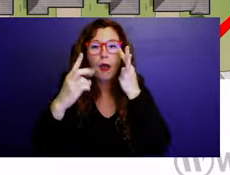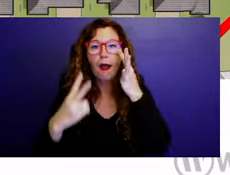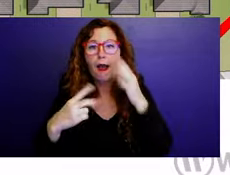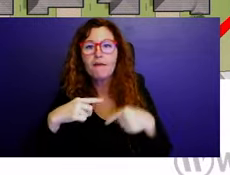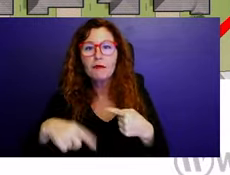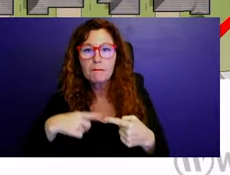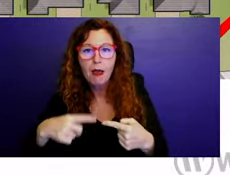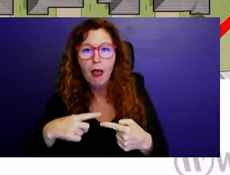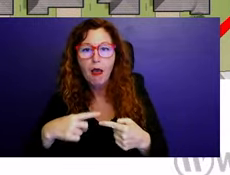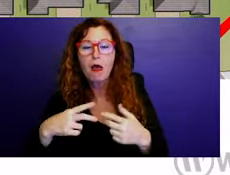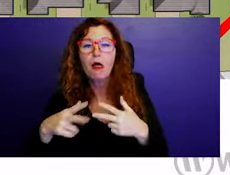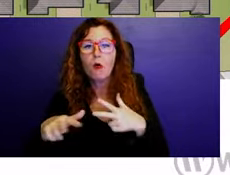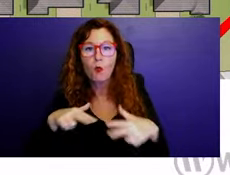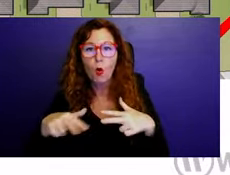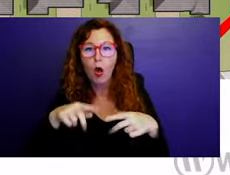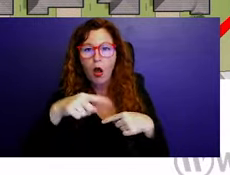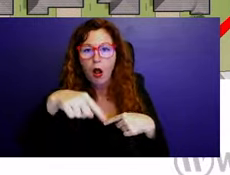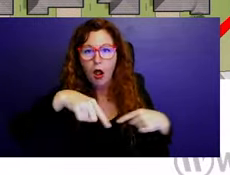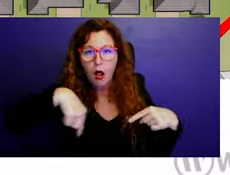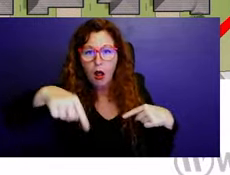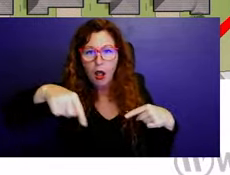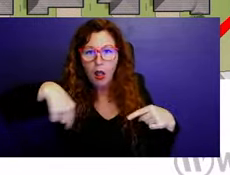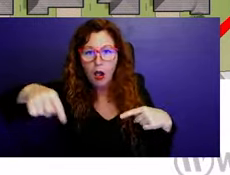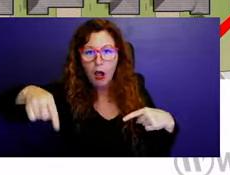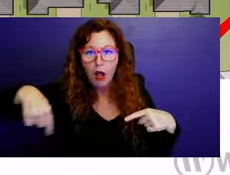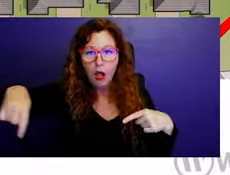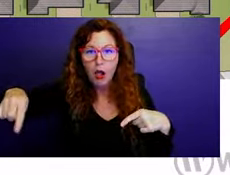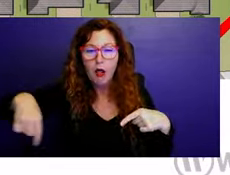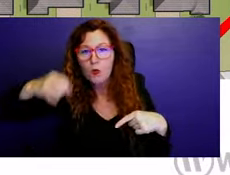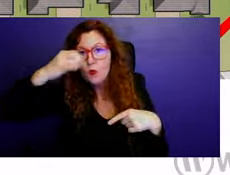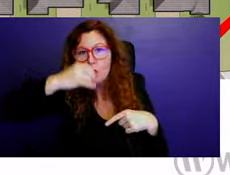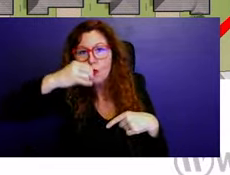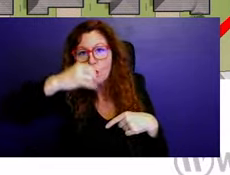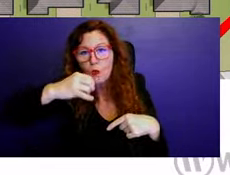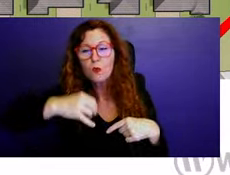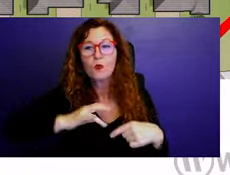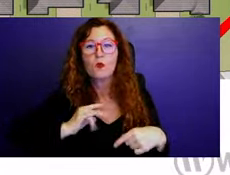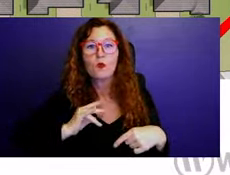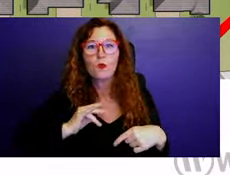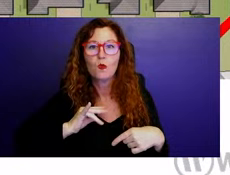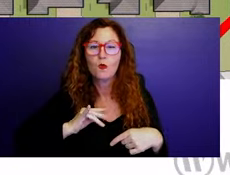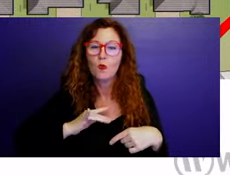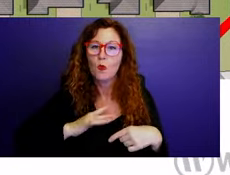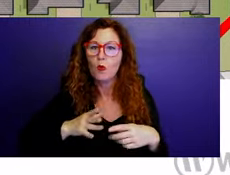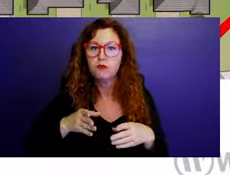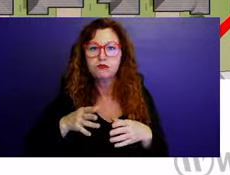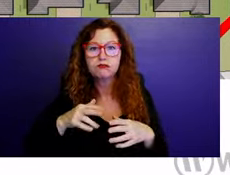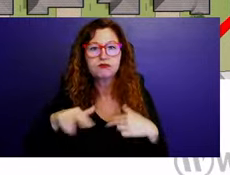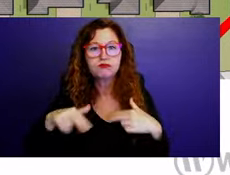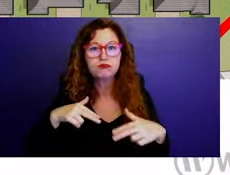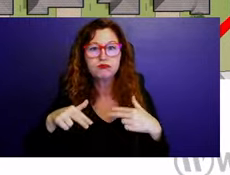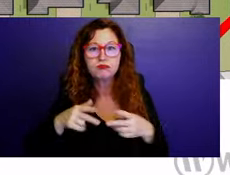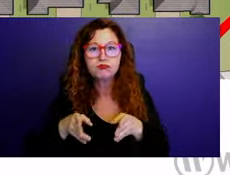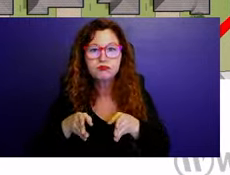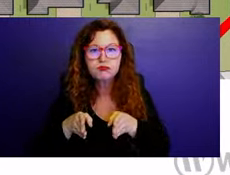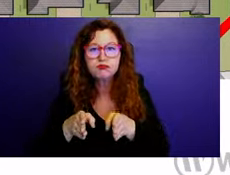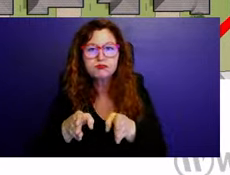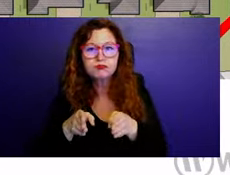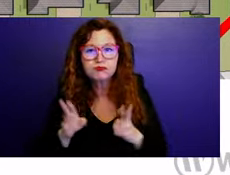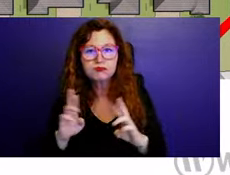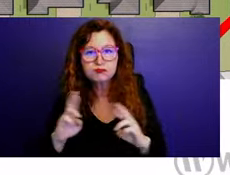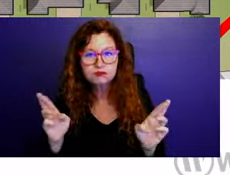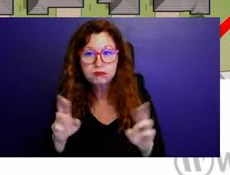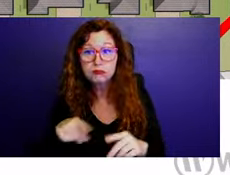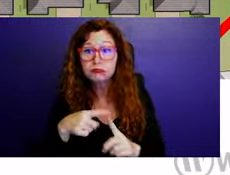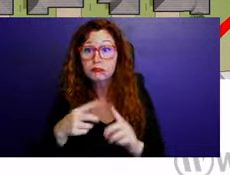sidewalk along all the streets. And then we're, as you can see, we're, we're building, um, you know, a new 40 foot wide private right